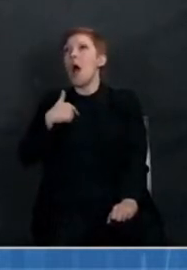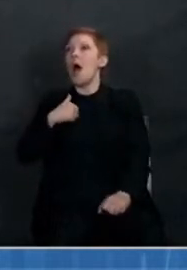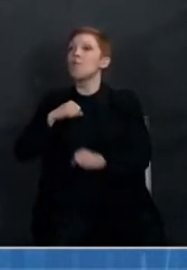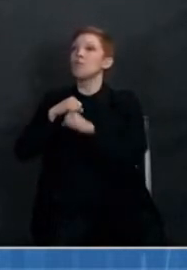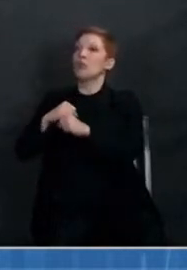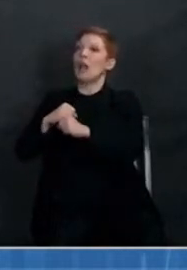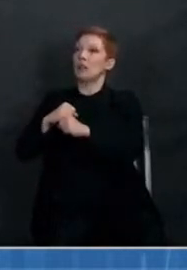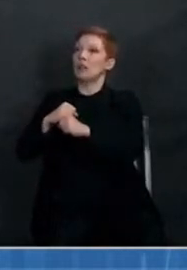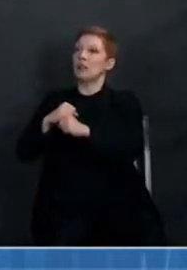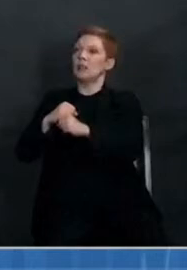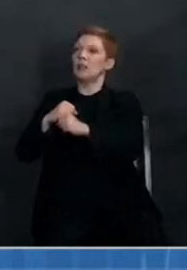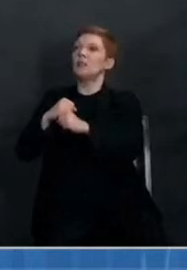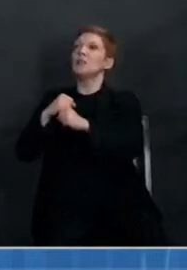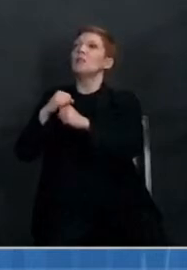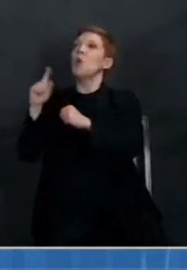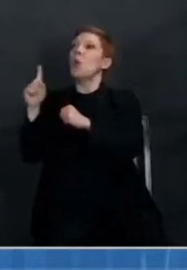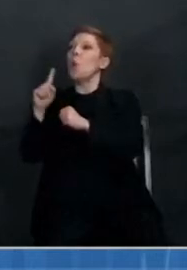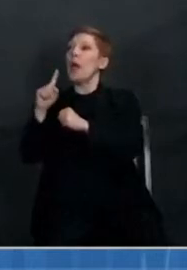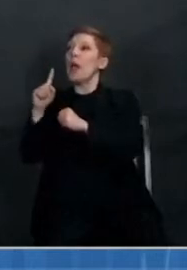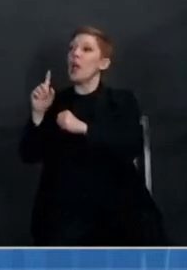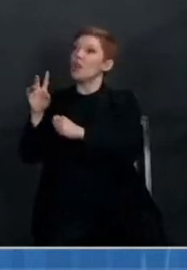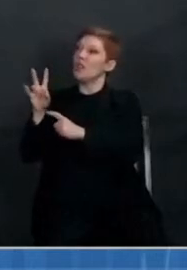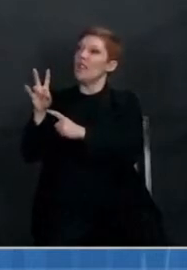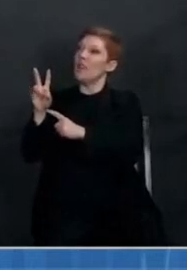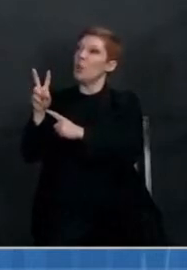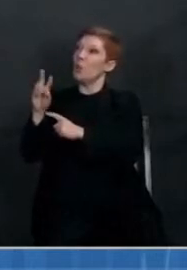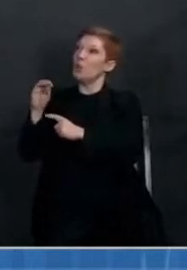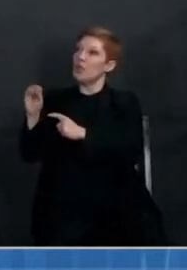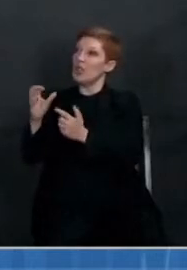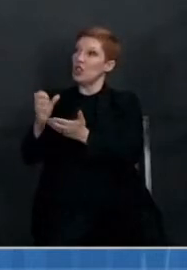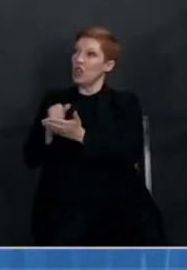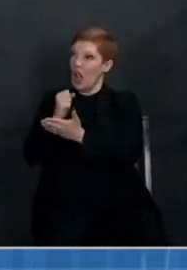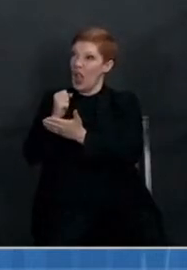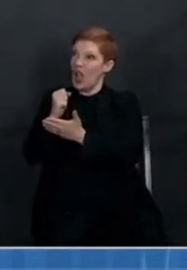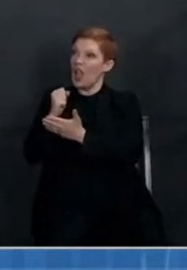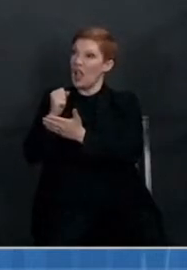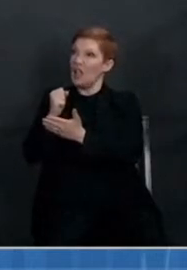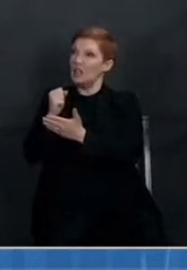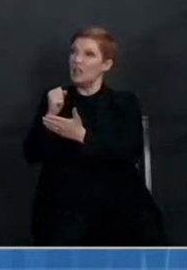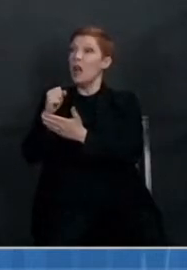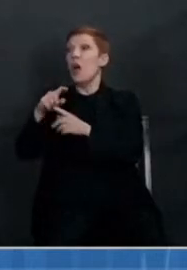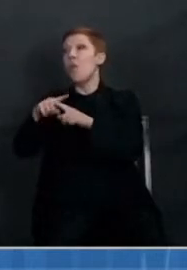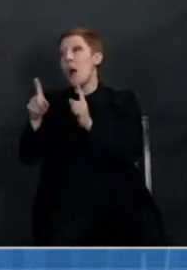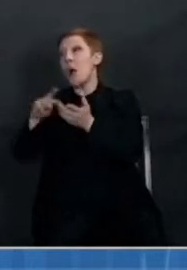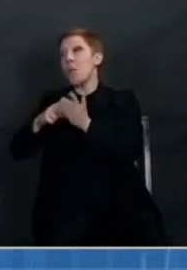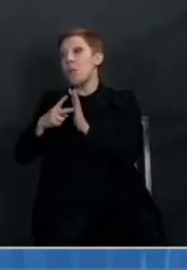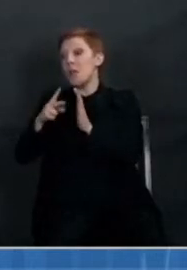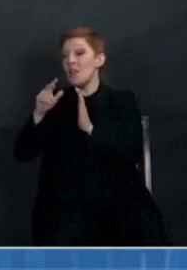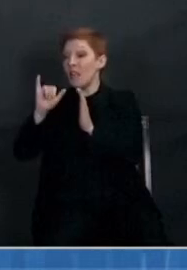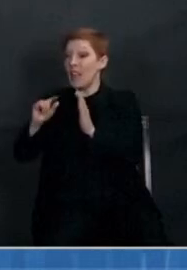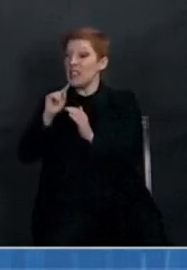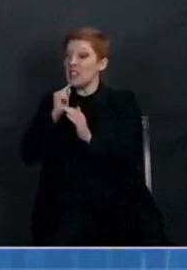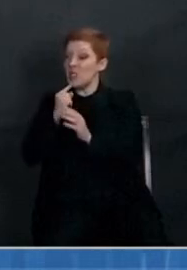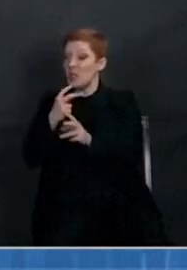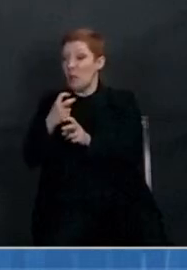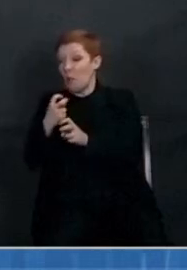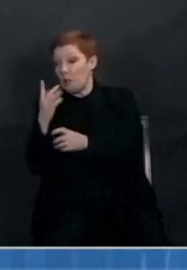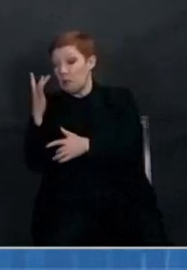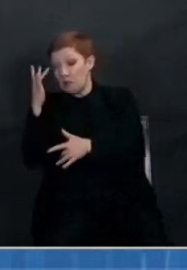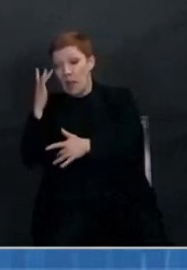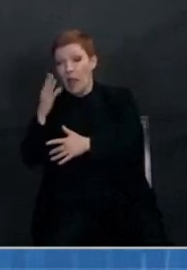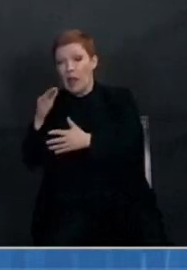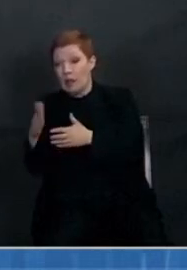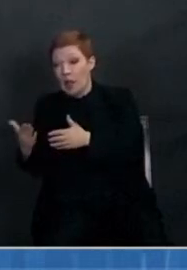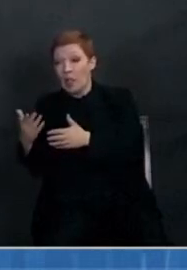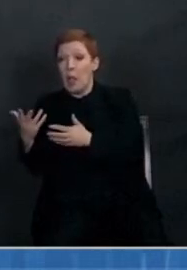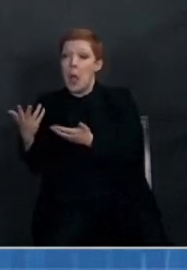Or do I want to go with a number that's a 94 to 95? And I can tell you that there are many people who would rather have the convenience of a